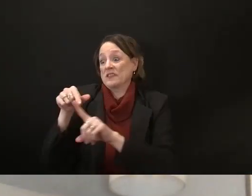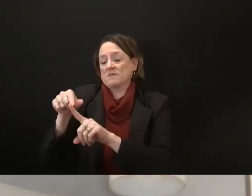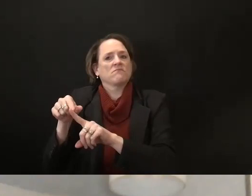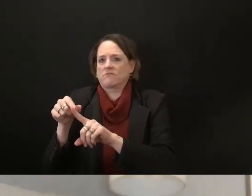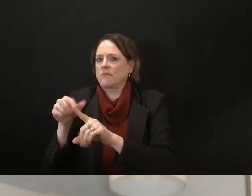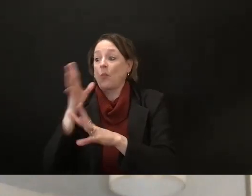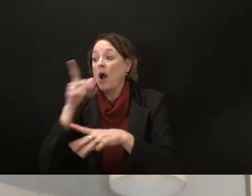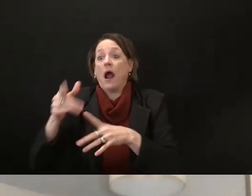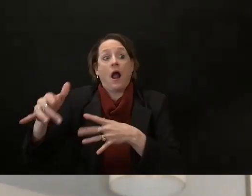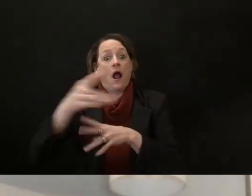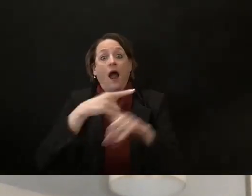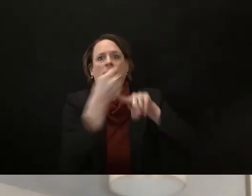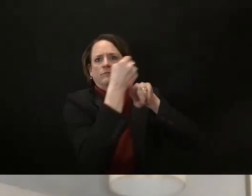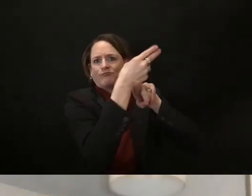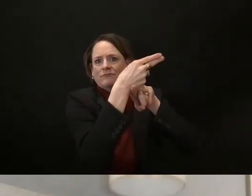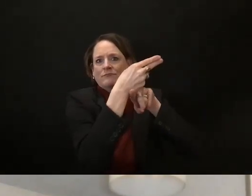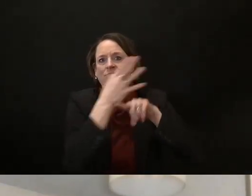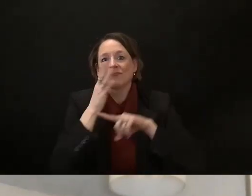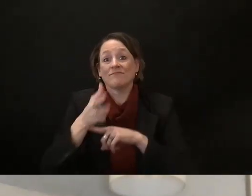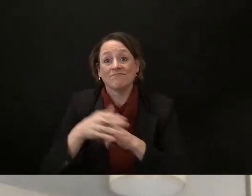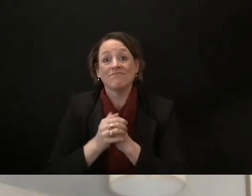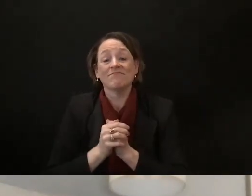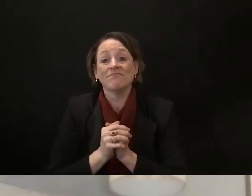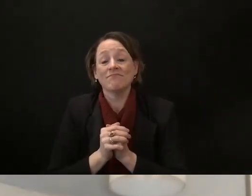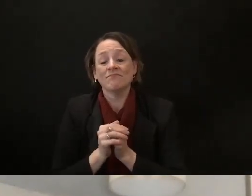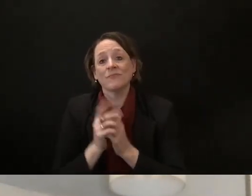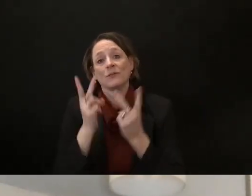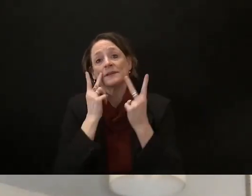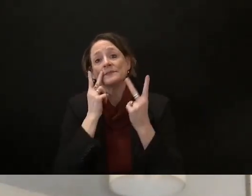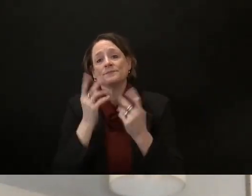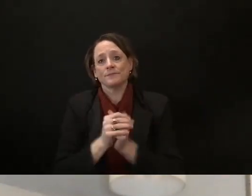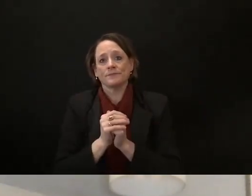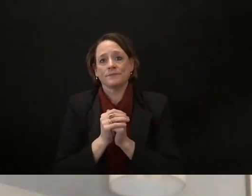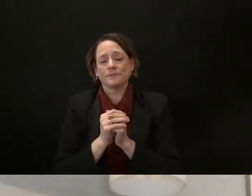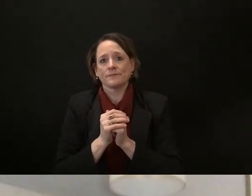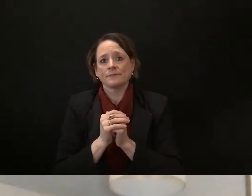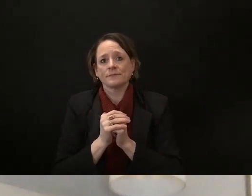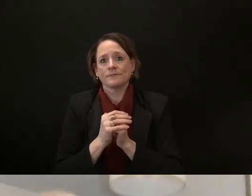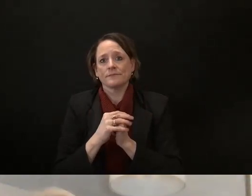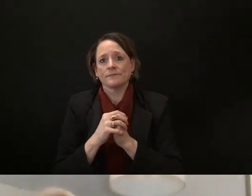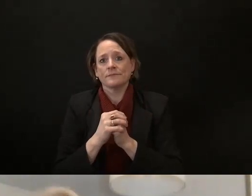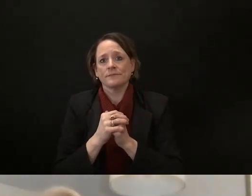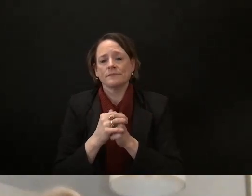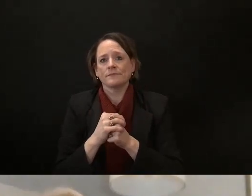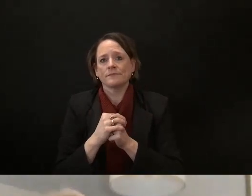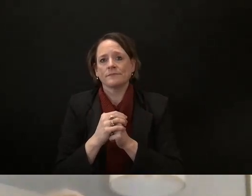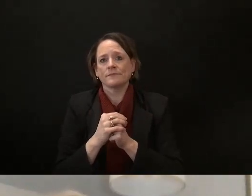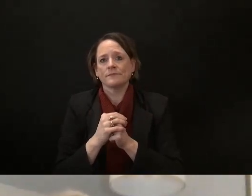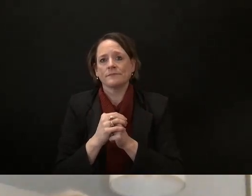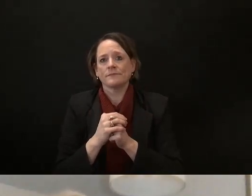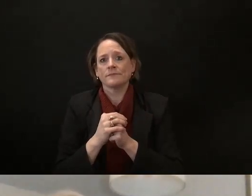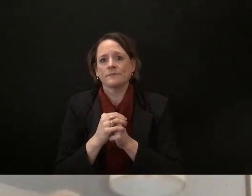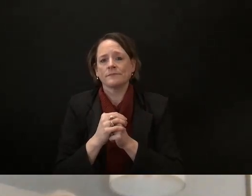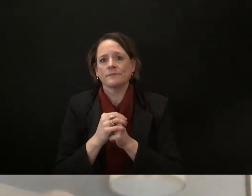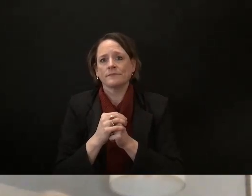wisconsin um but what folks have been they've been tripping on is last six days ago sorry uh